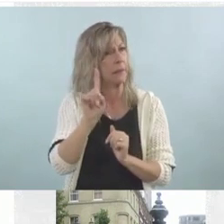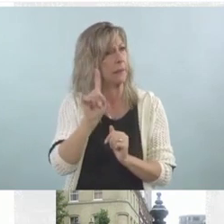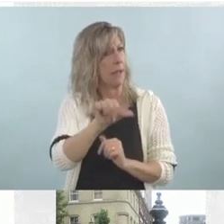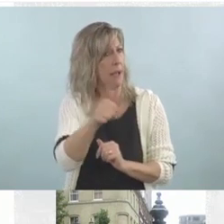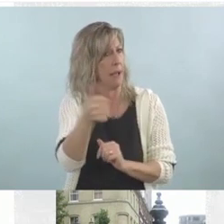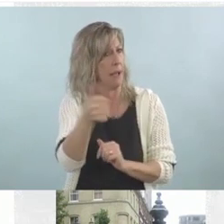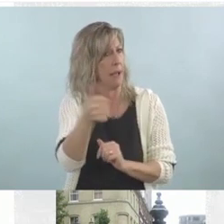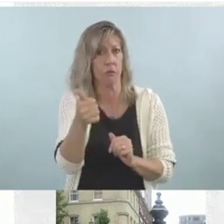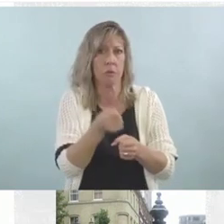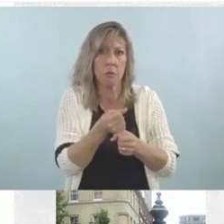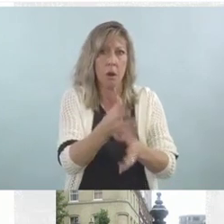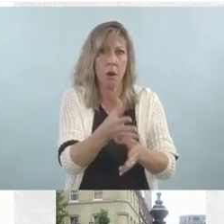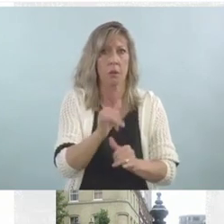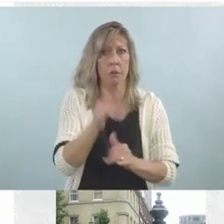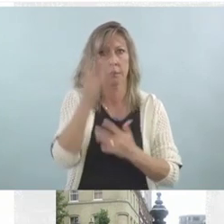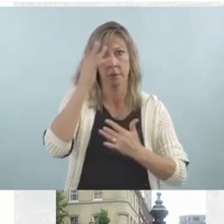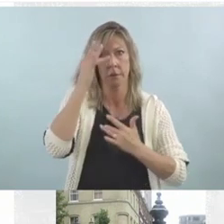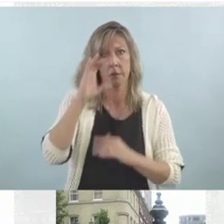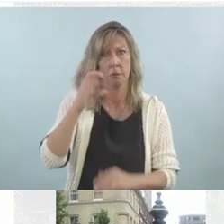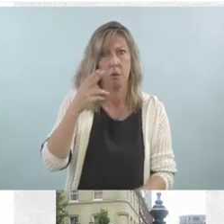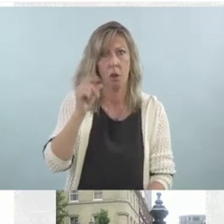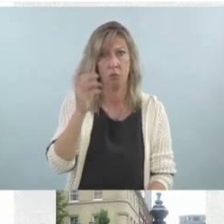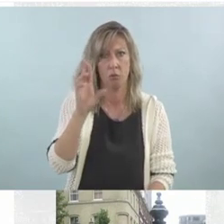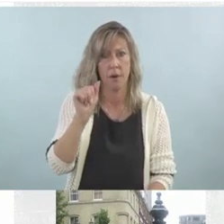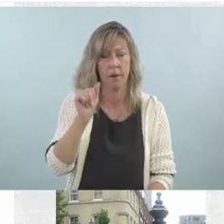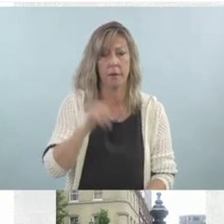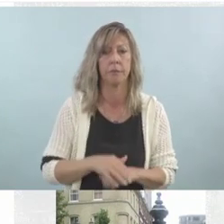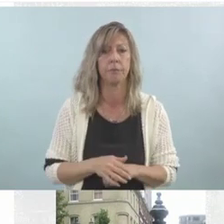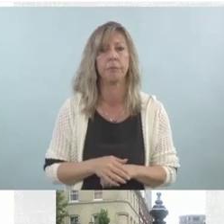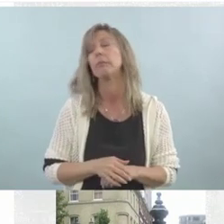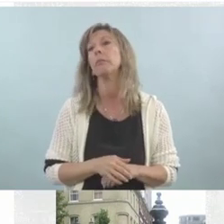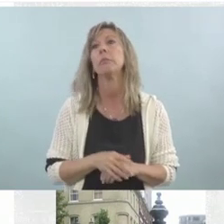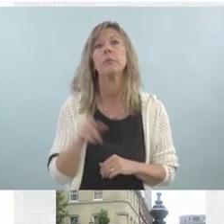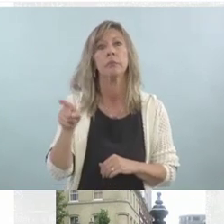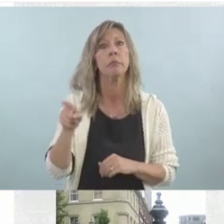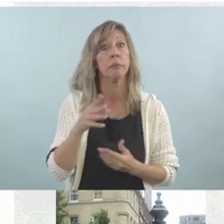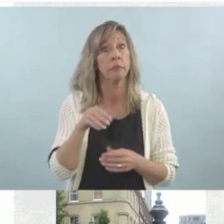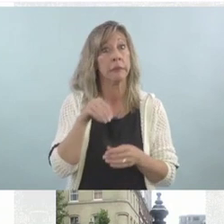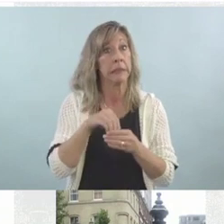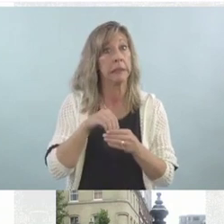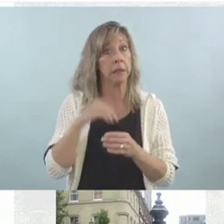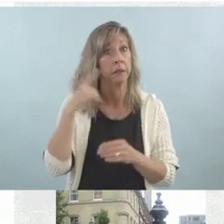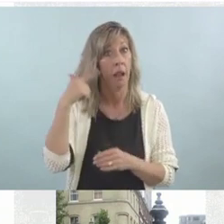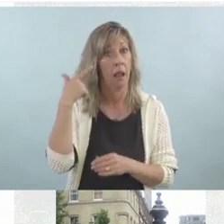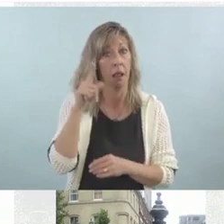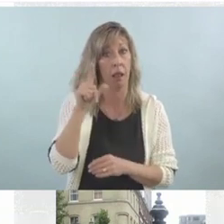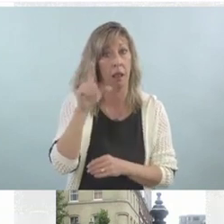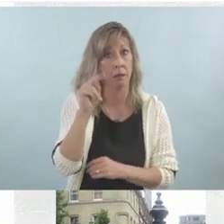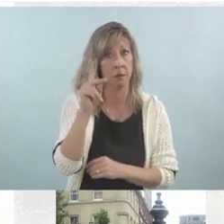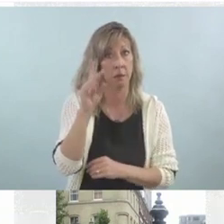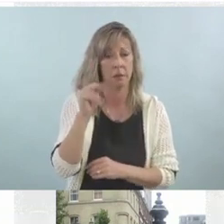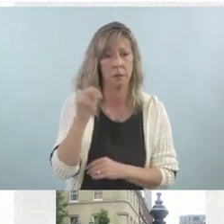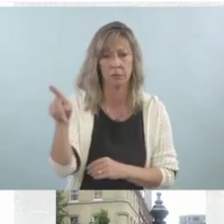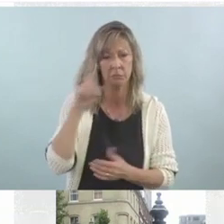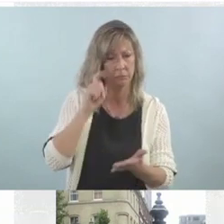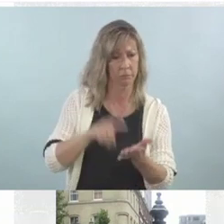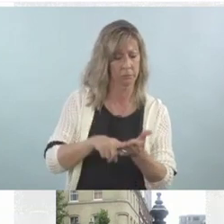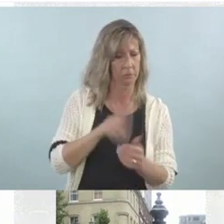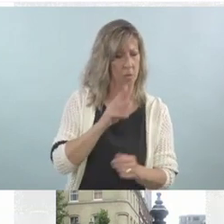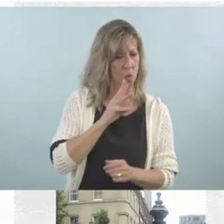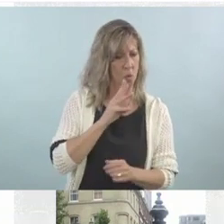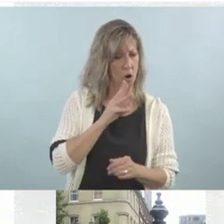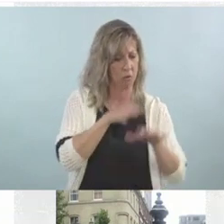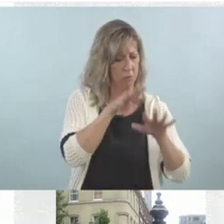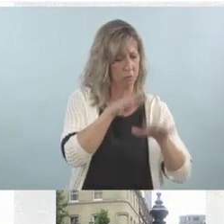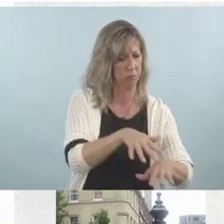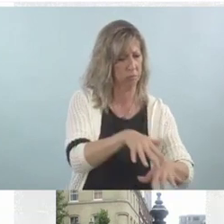as he began to go through the streets of London, he identified that there was waste water flowing into the